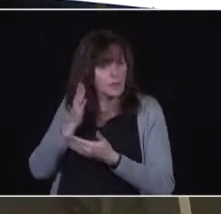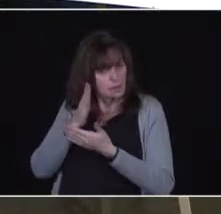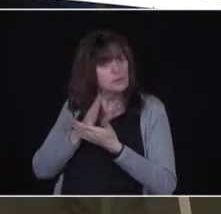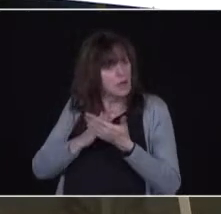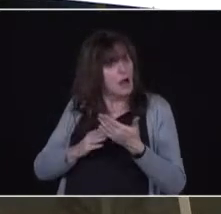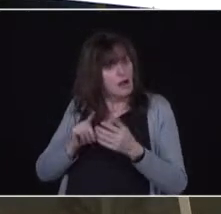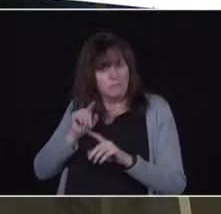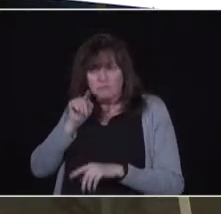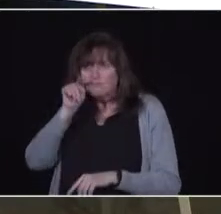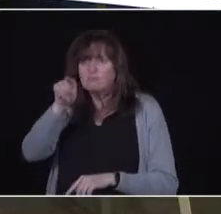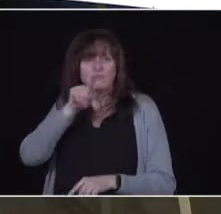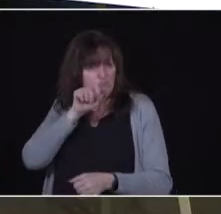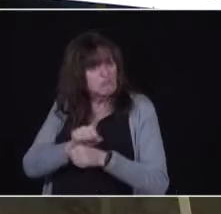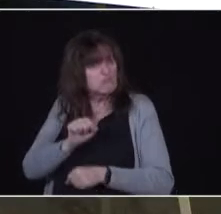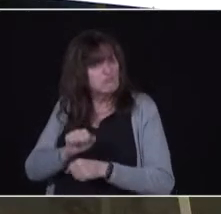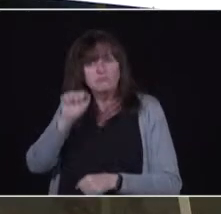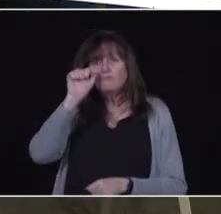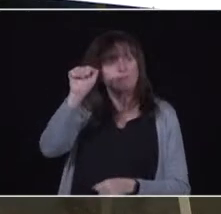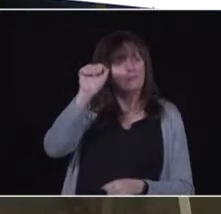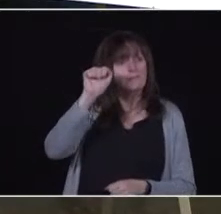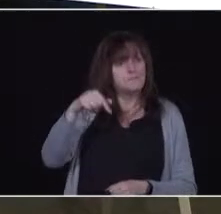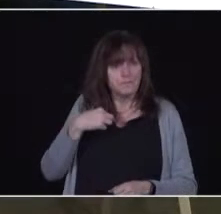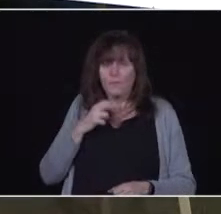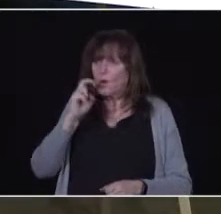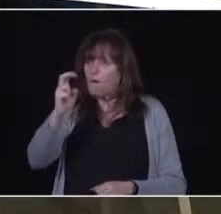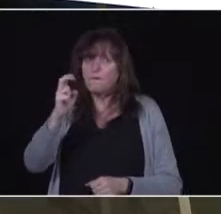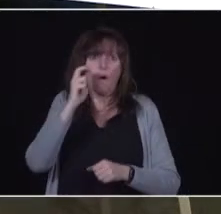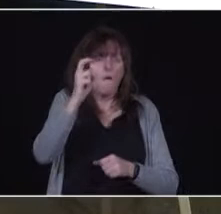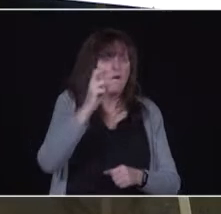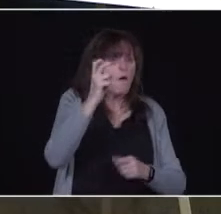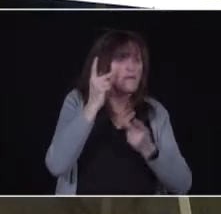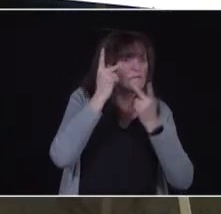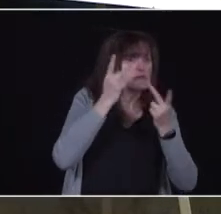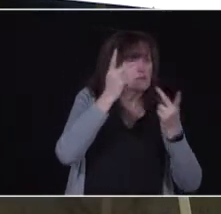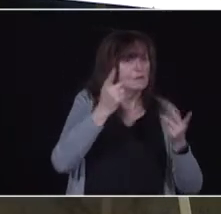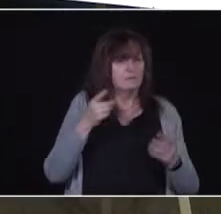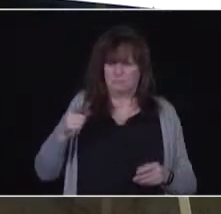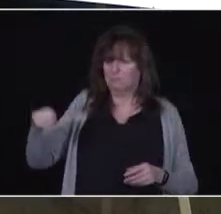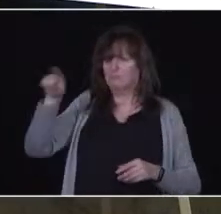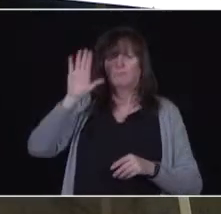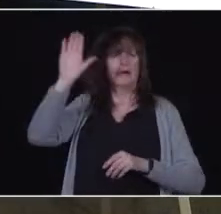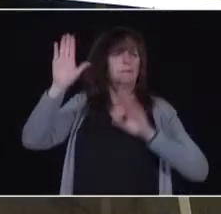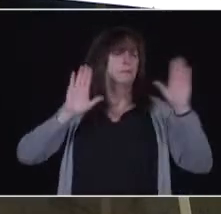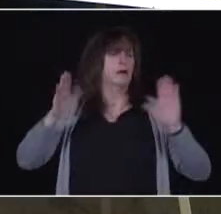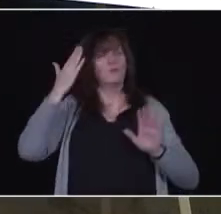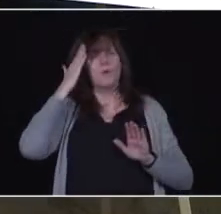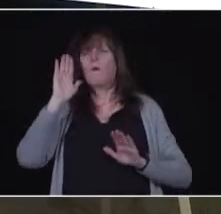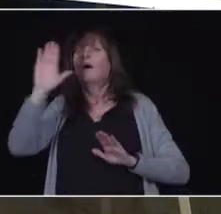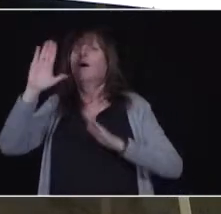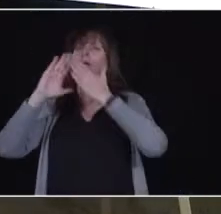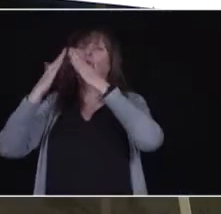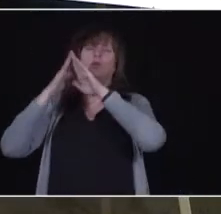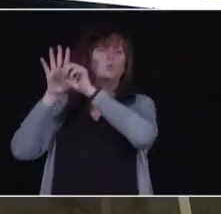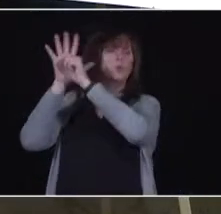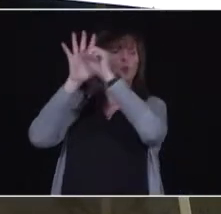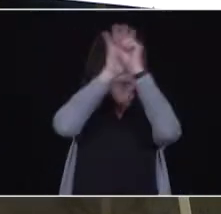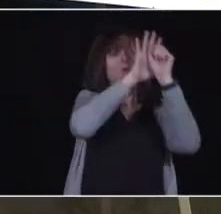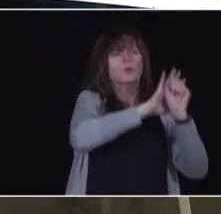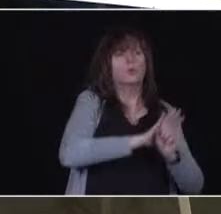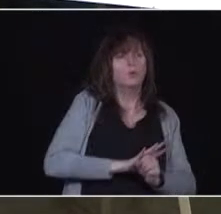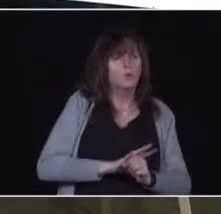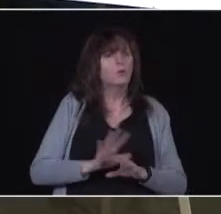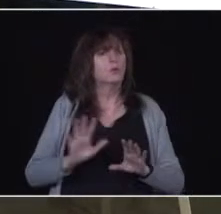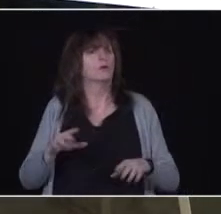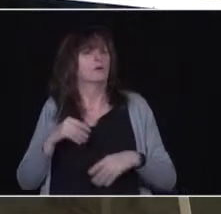officers of health. A lot of them on exactly this. They know their populations. They, in fact, have many of their leaflets for what